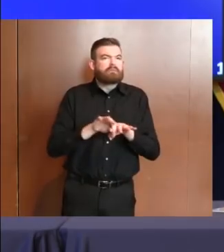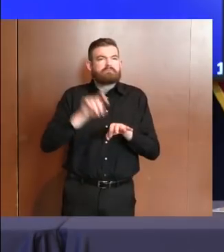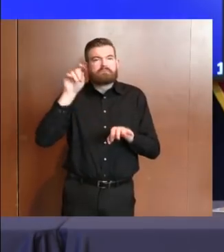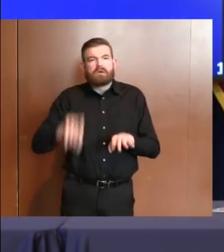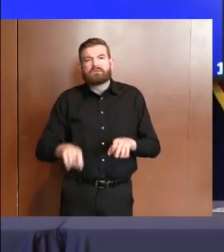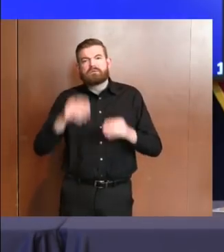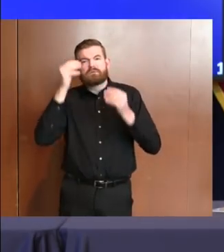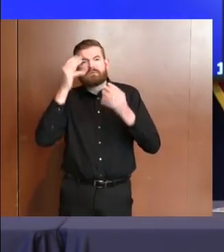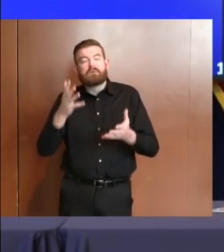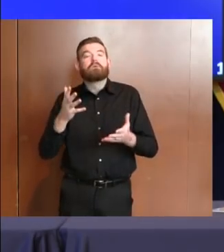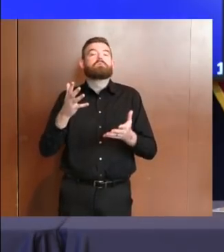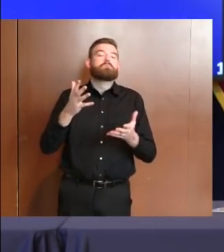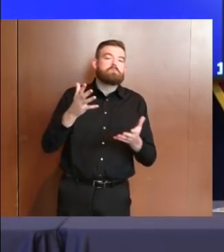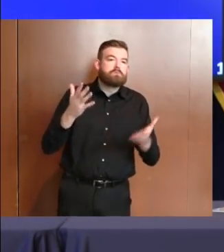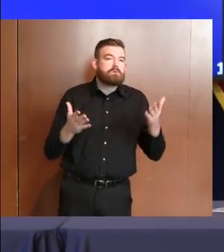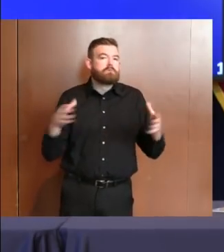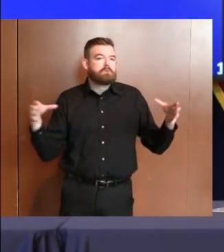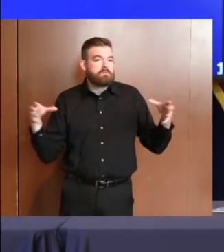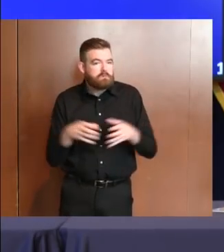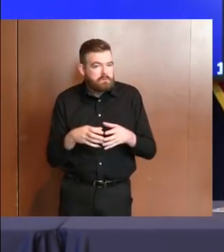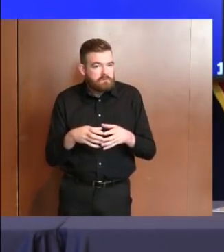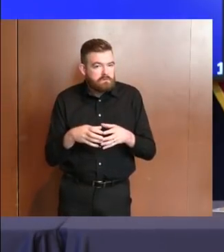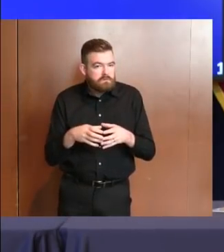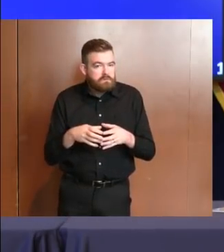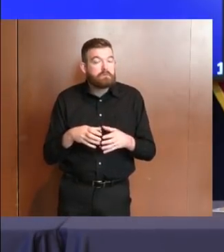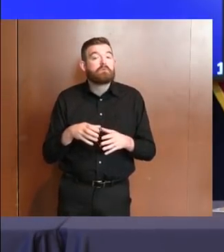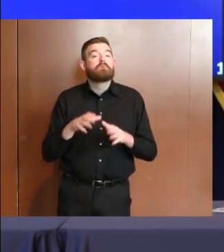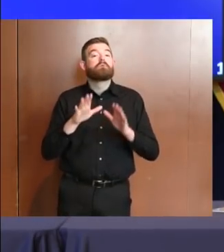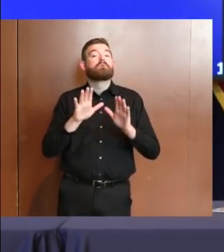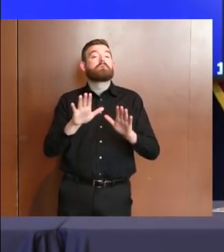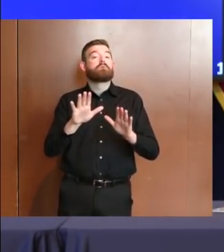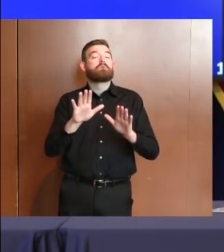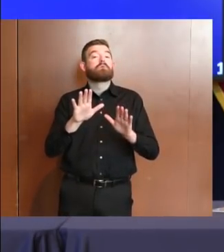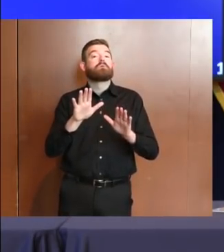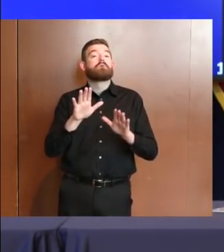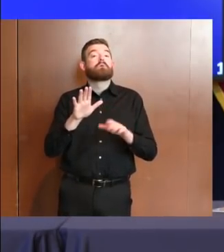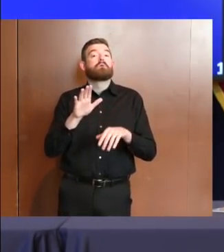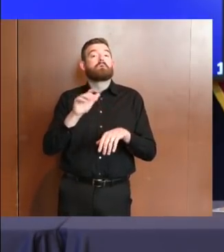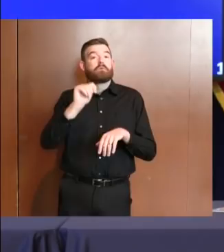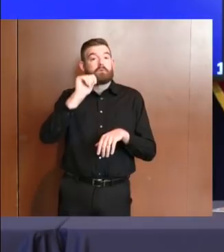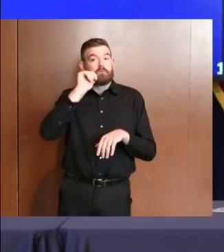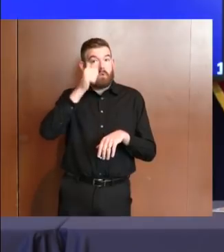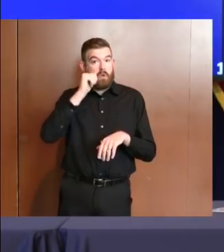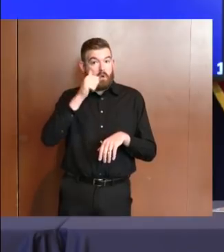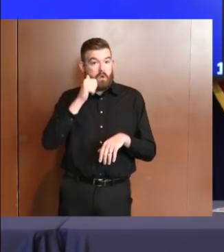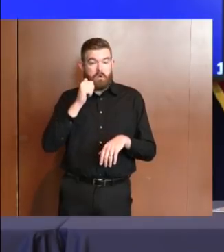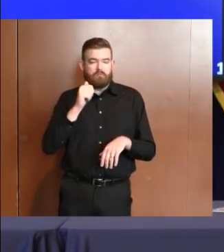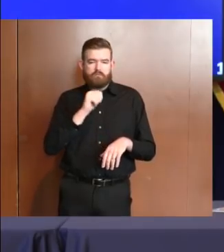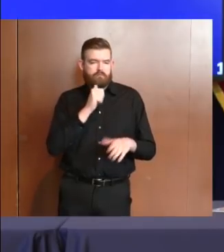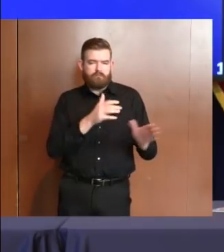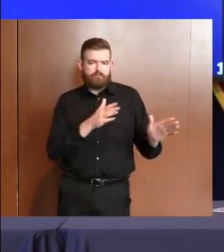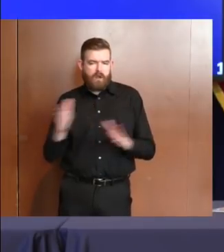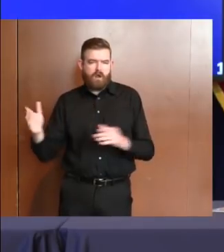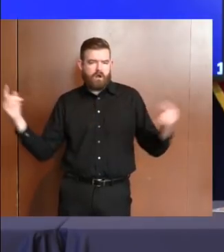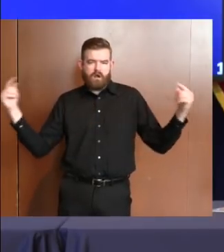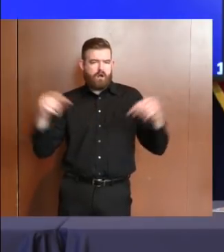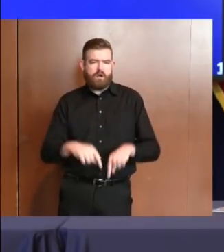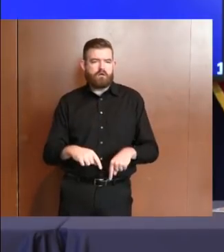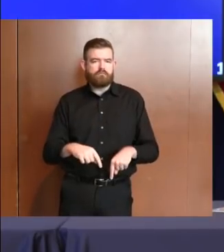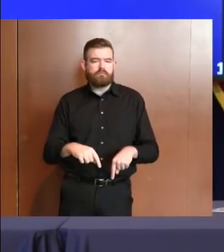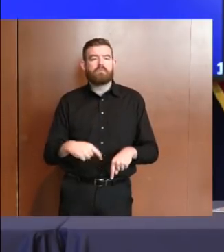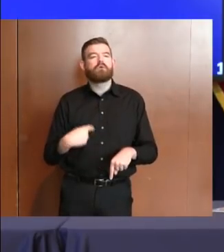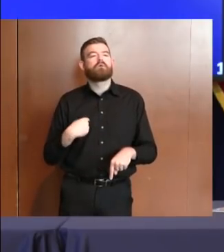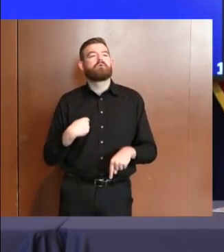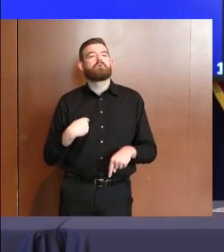tomorrow will be an email paper release in terms of the overnight